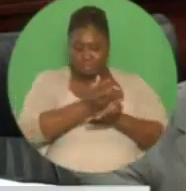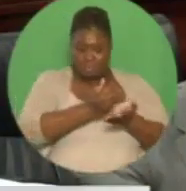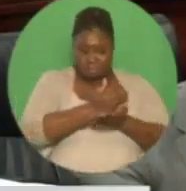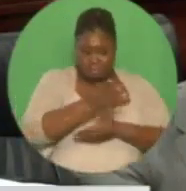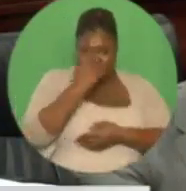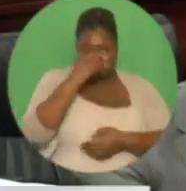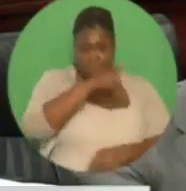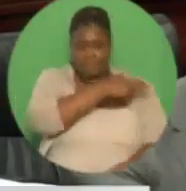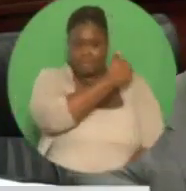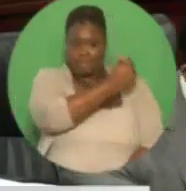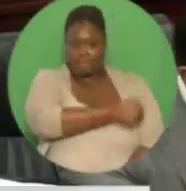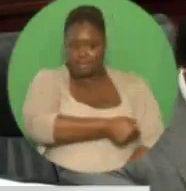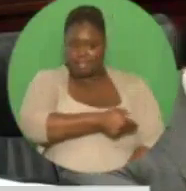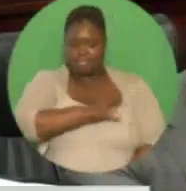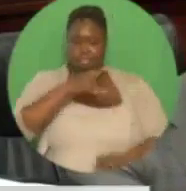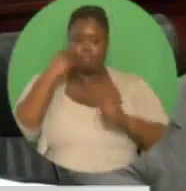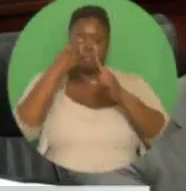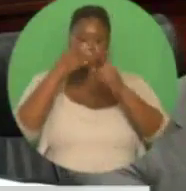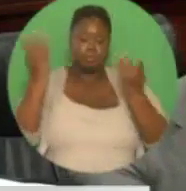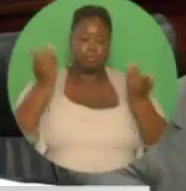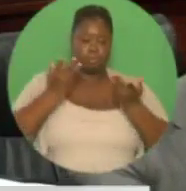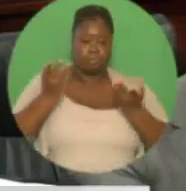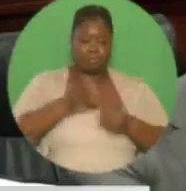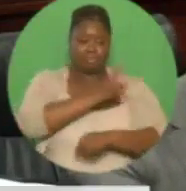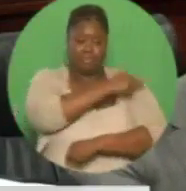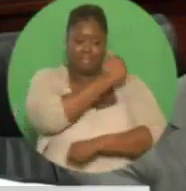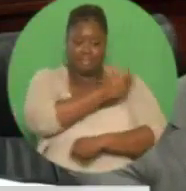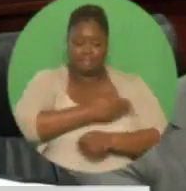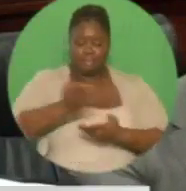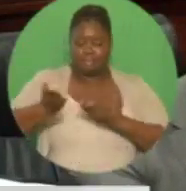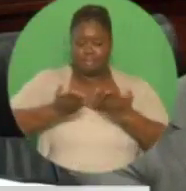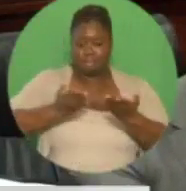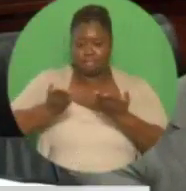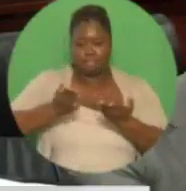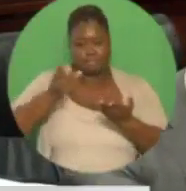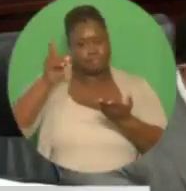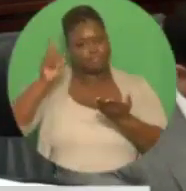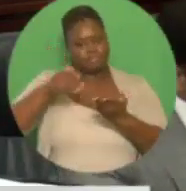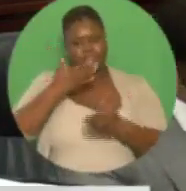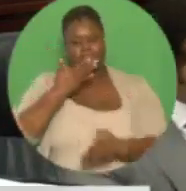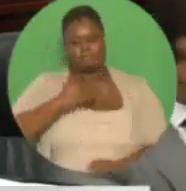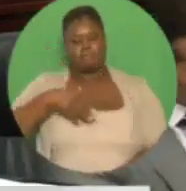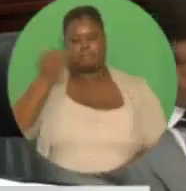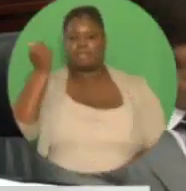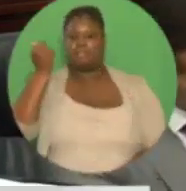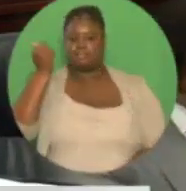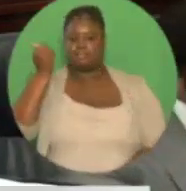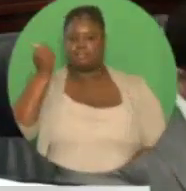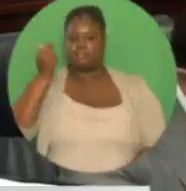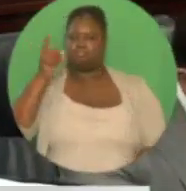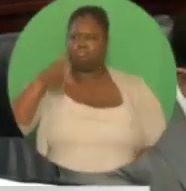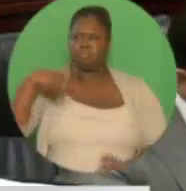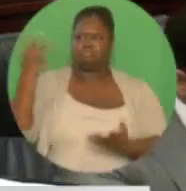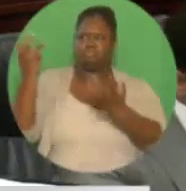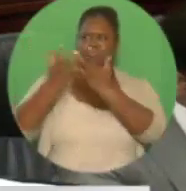to deliver quality public health care services to our citizens consistent with global standards.